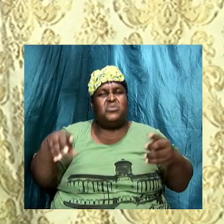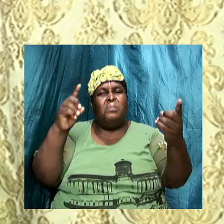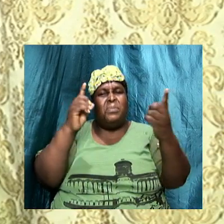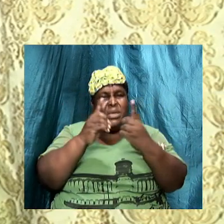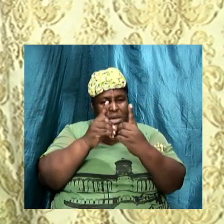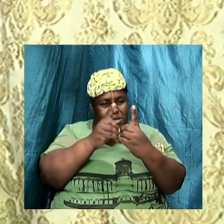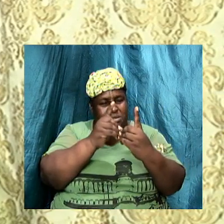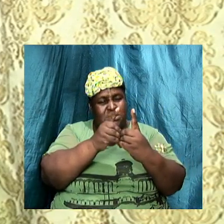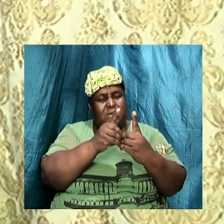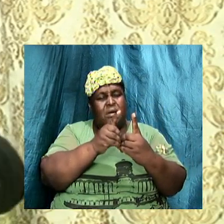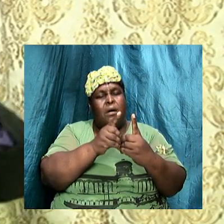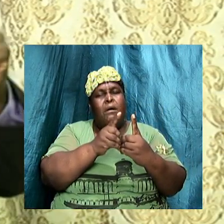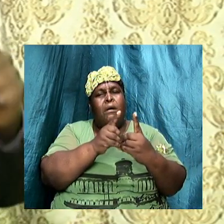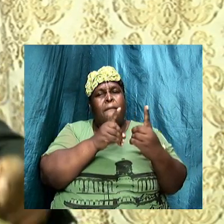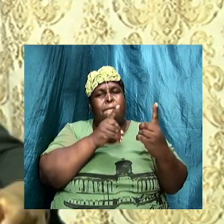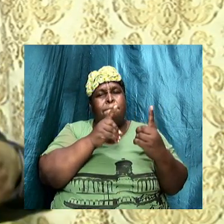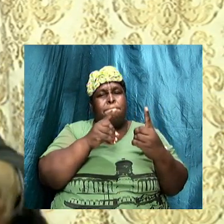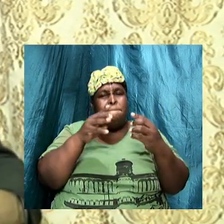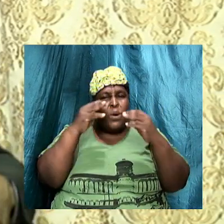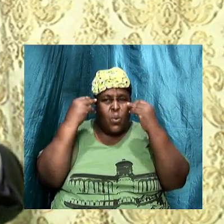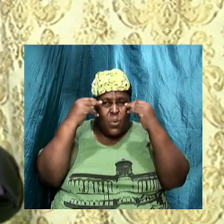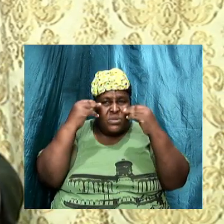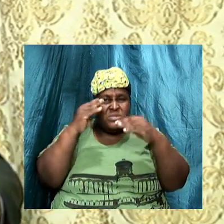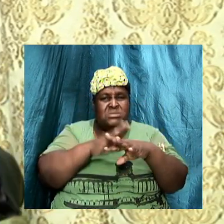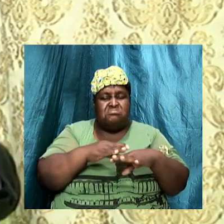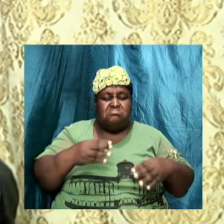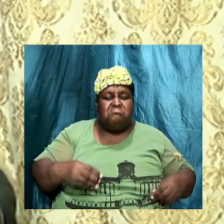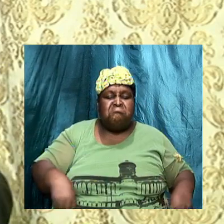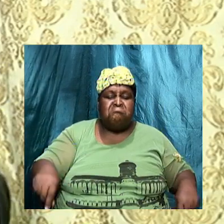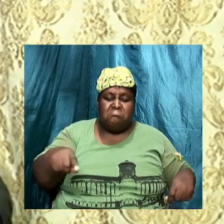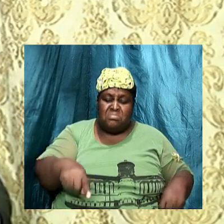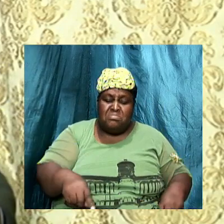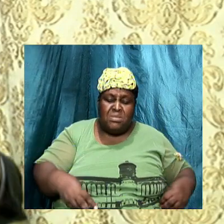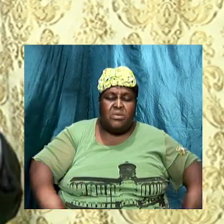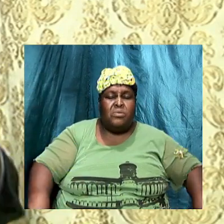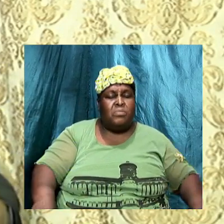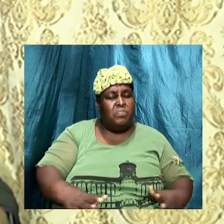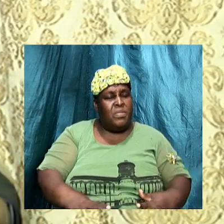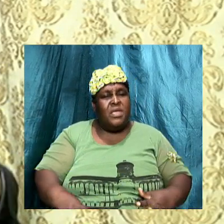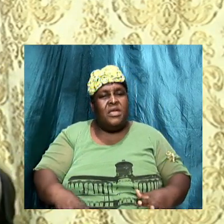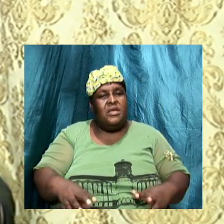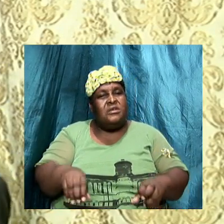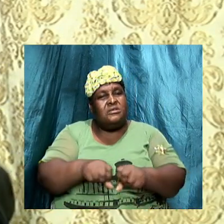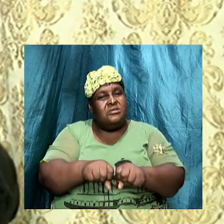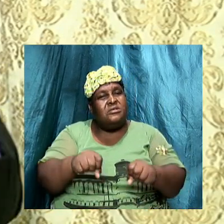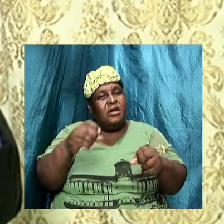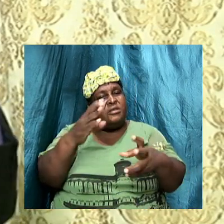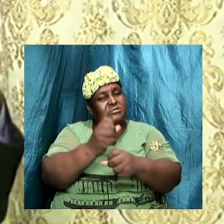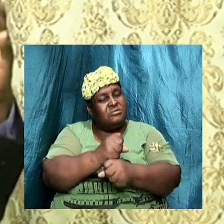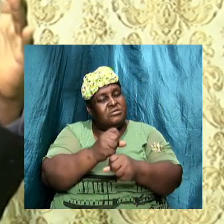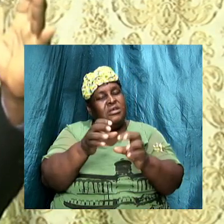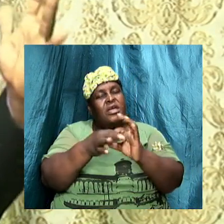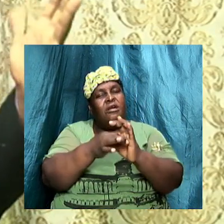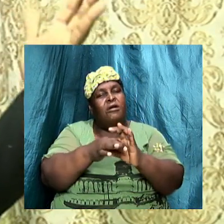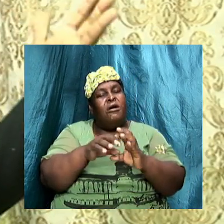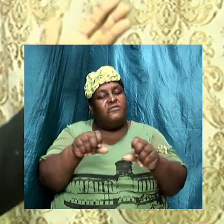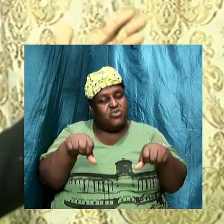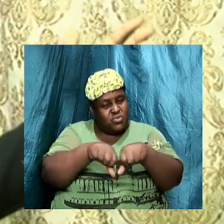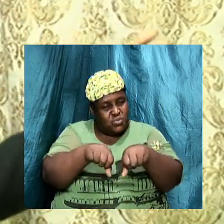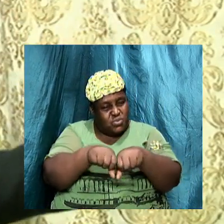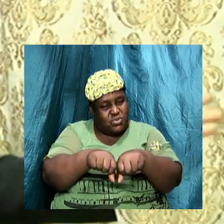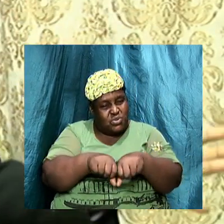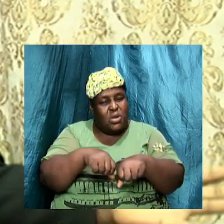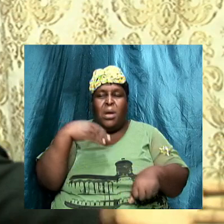had to take off his shoes because once the presence of God came there, the place was, look here, it's, it's,